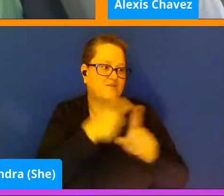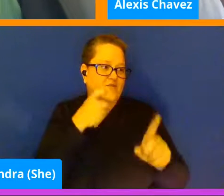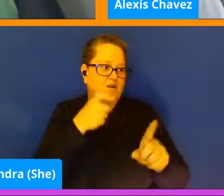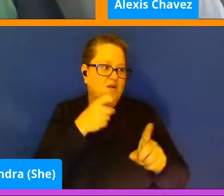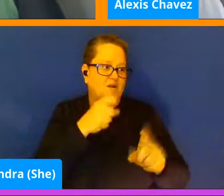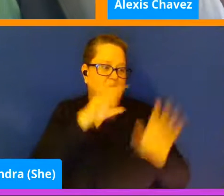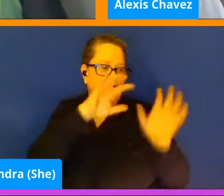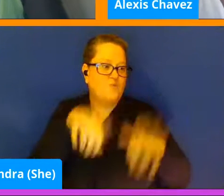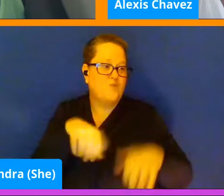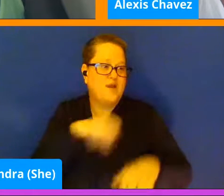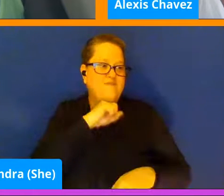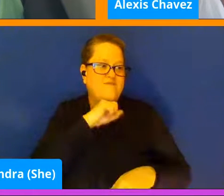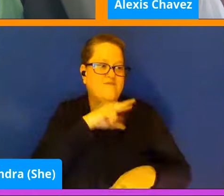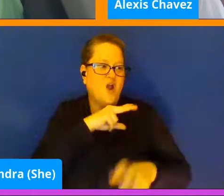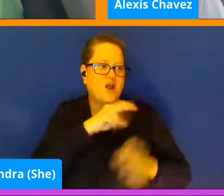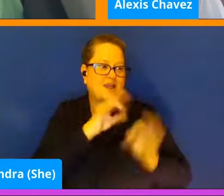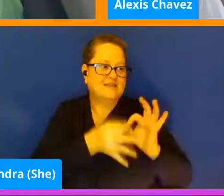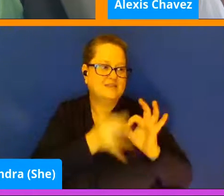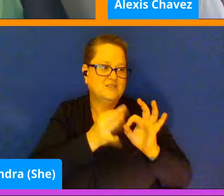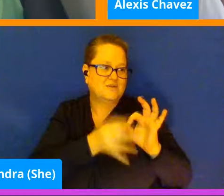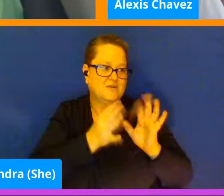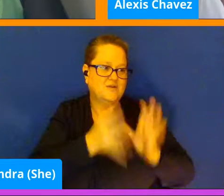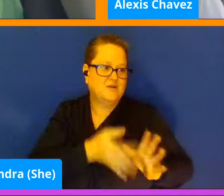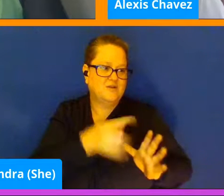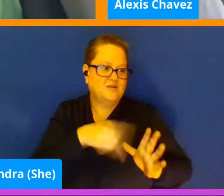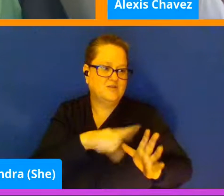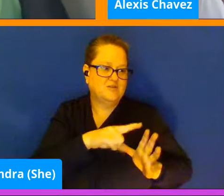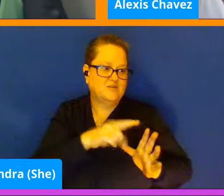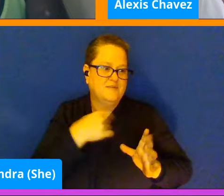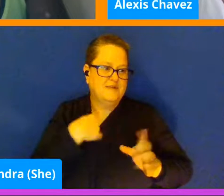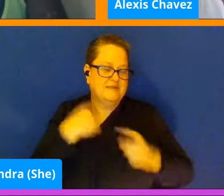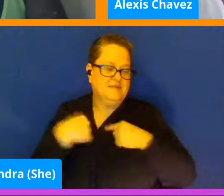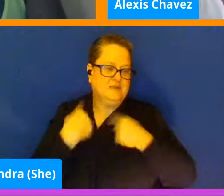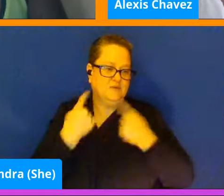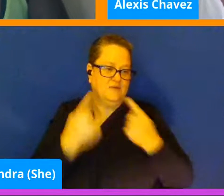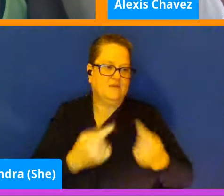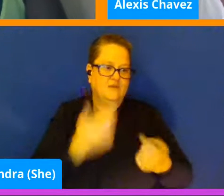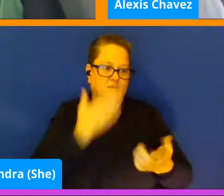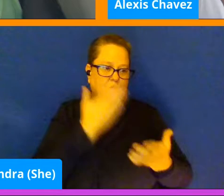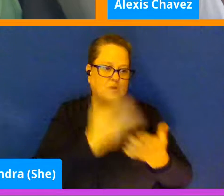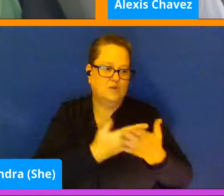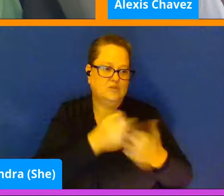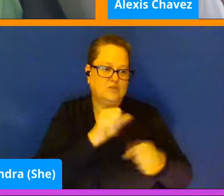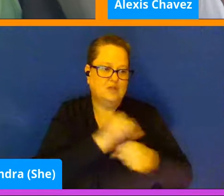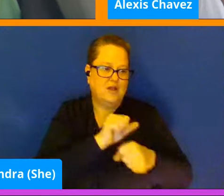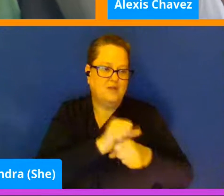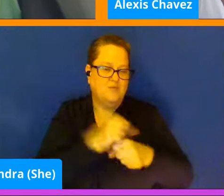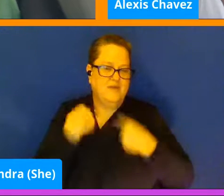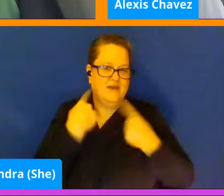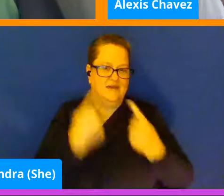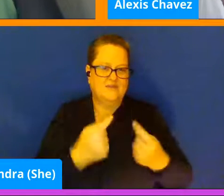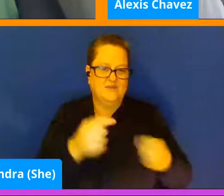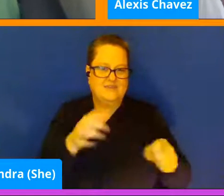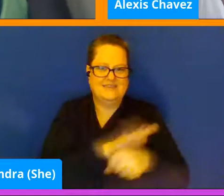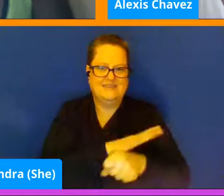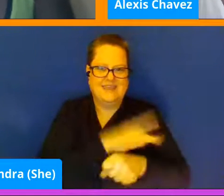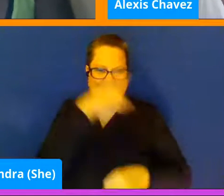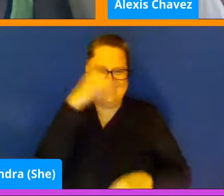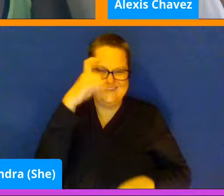Interpreters, um, who has been doing a great job with us for this entire summer.